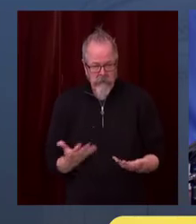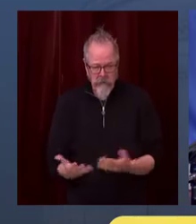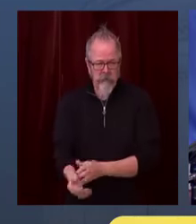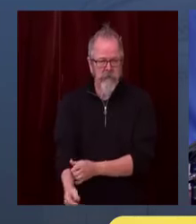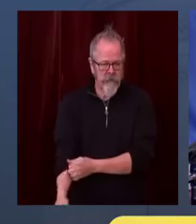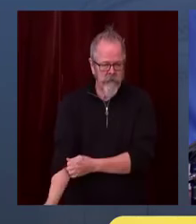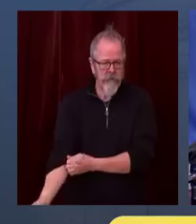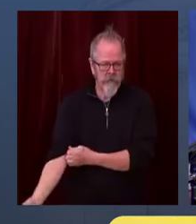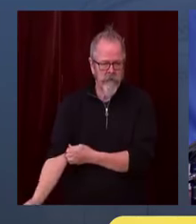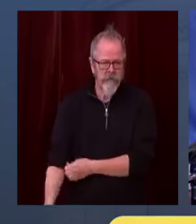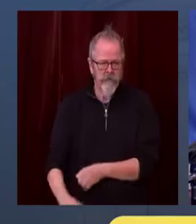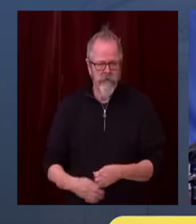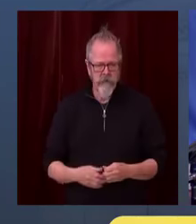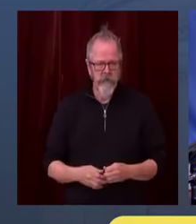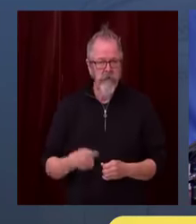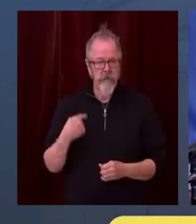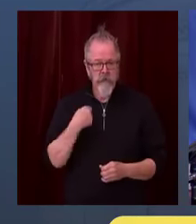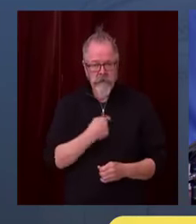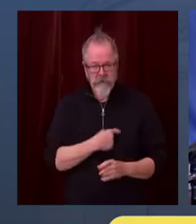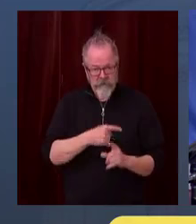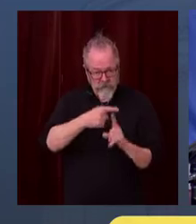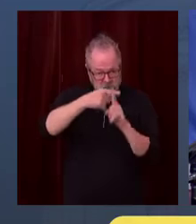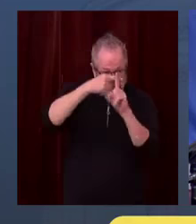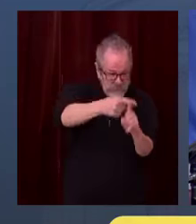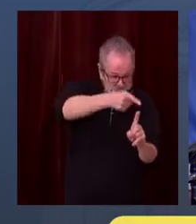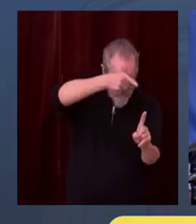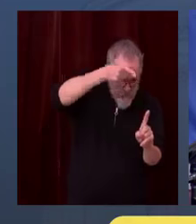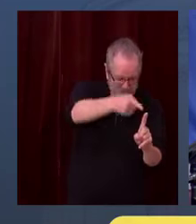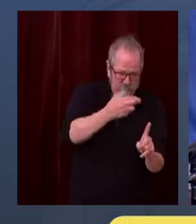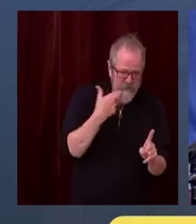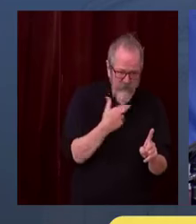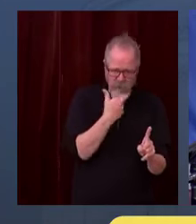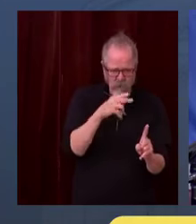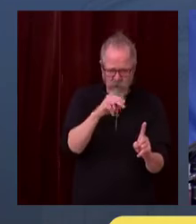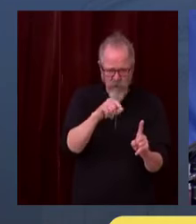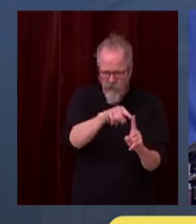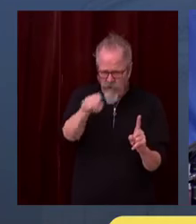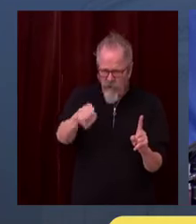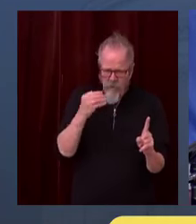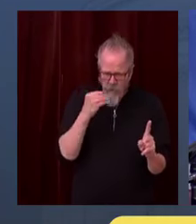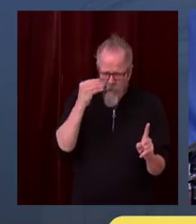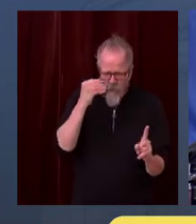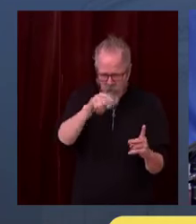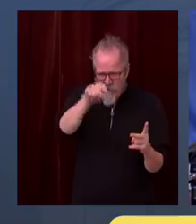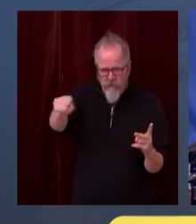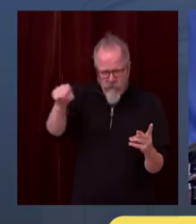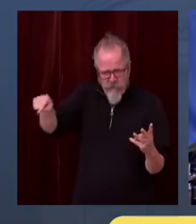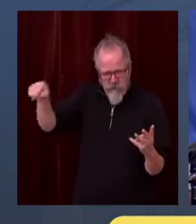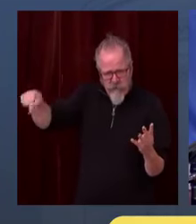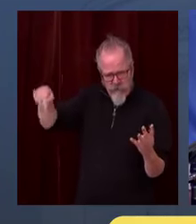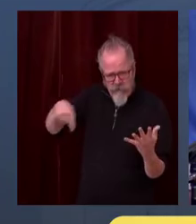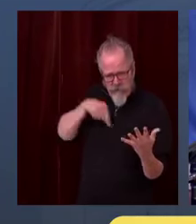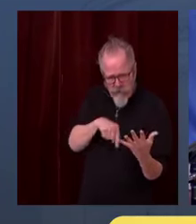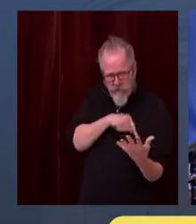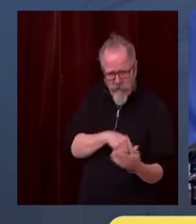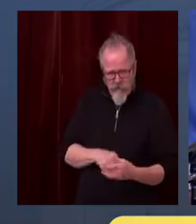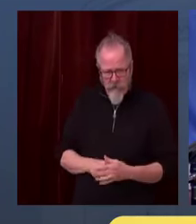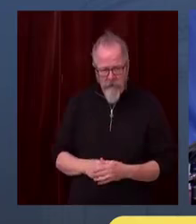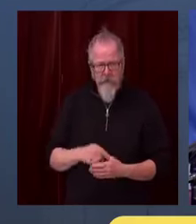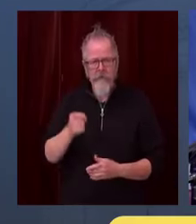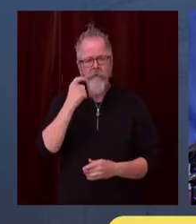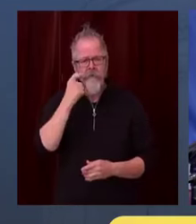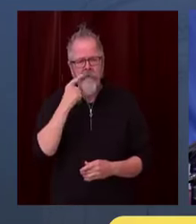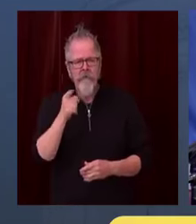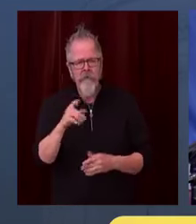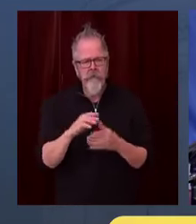change from a month or two ago, look, this is just a slippery beast, this COVID. As I said, a month and a half ago, we were in